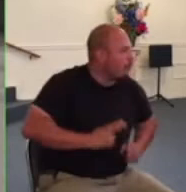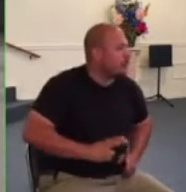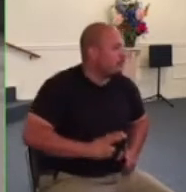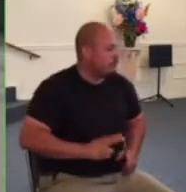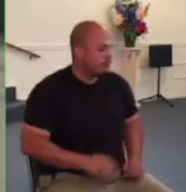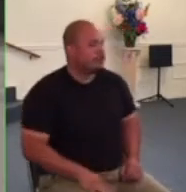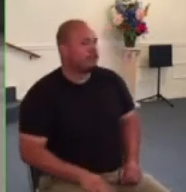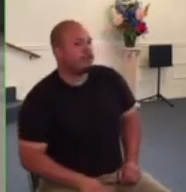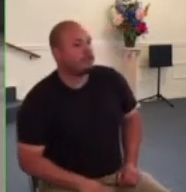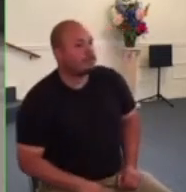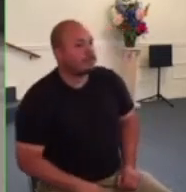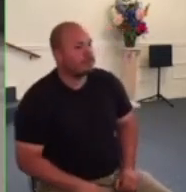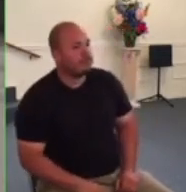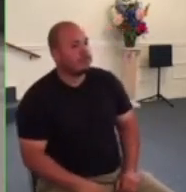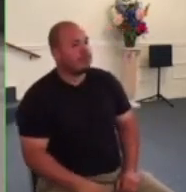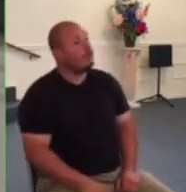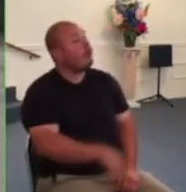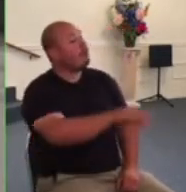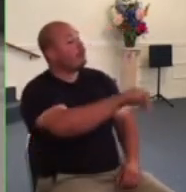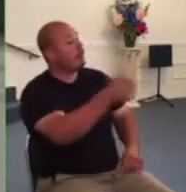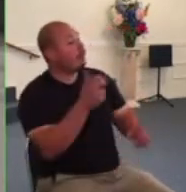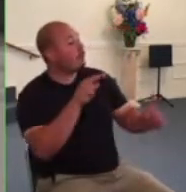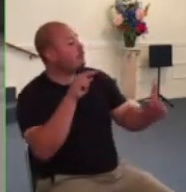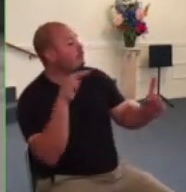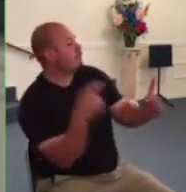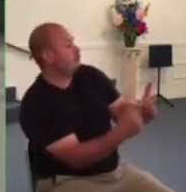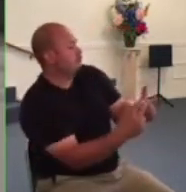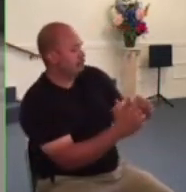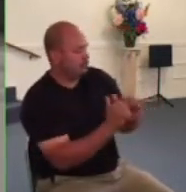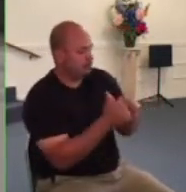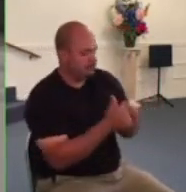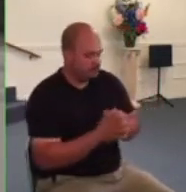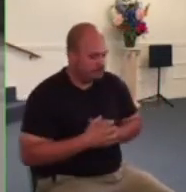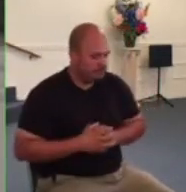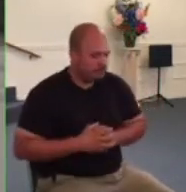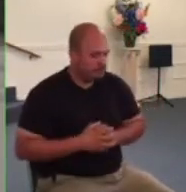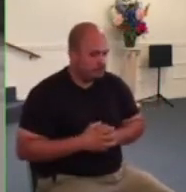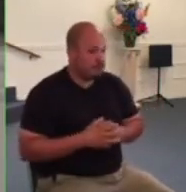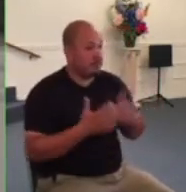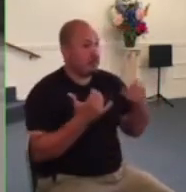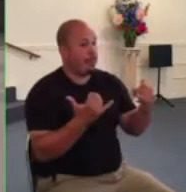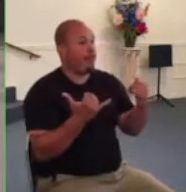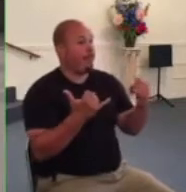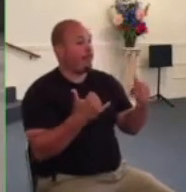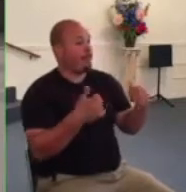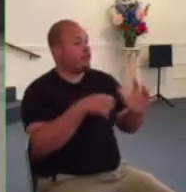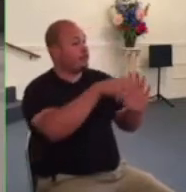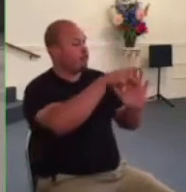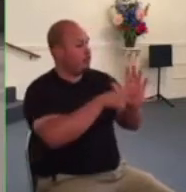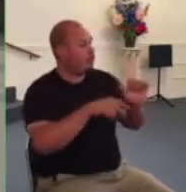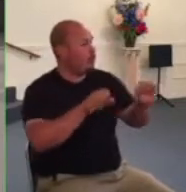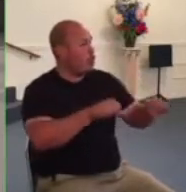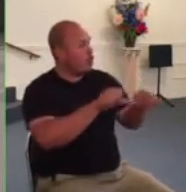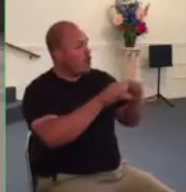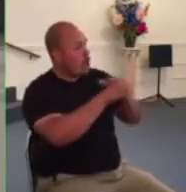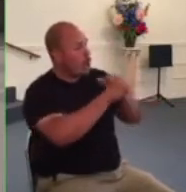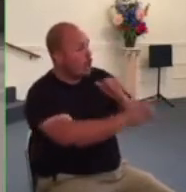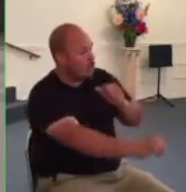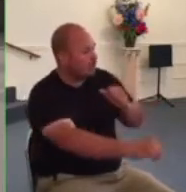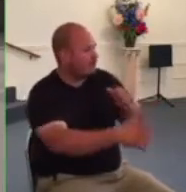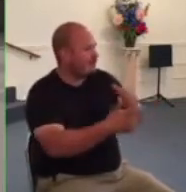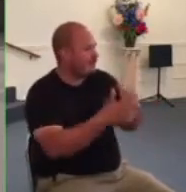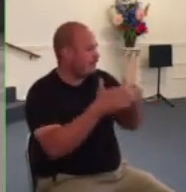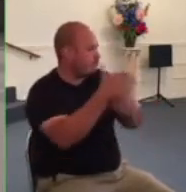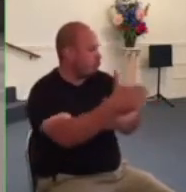on the other hand you can see how it would be possible to take this principle too far say i'm driving to church one